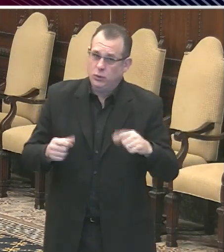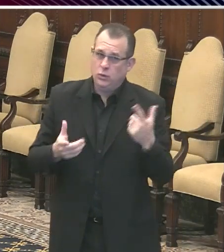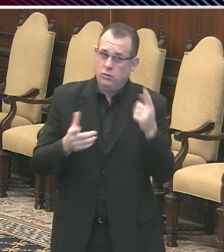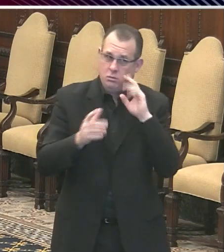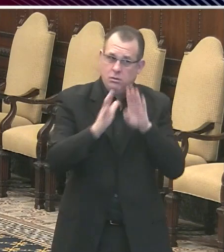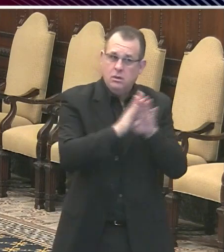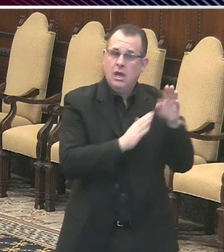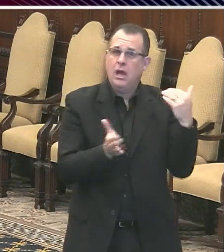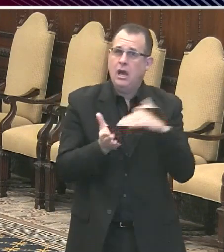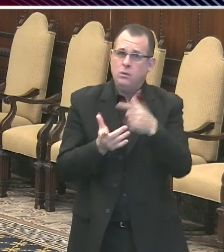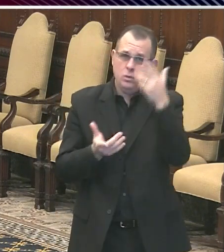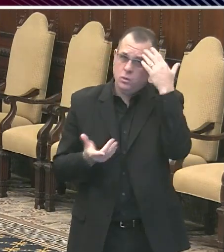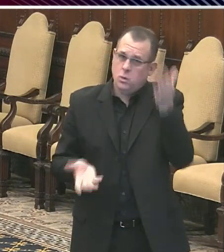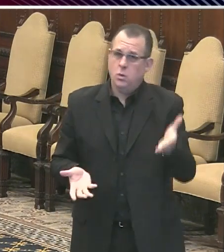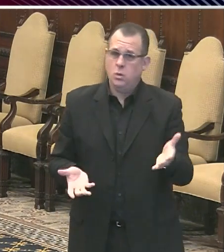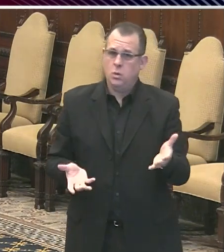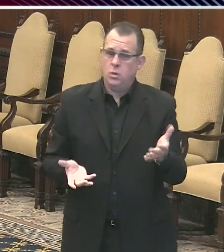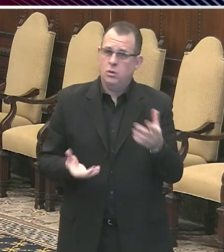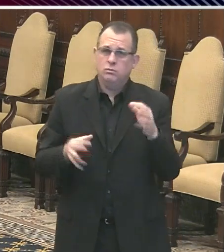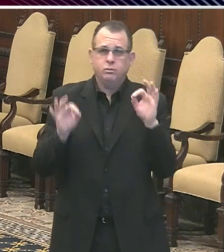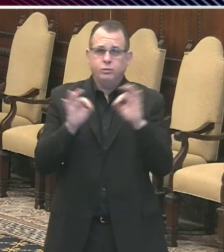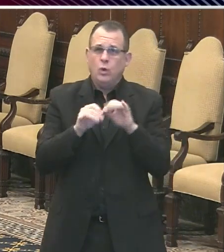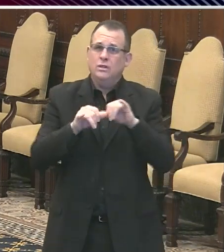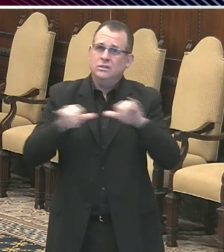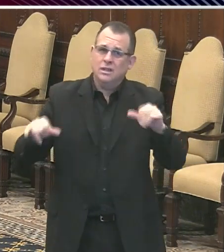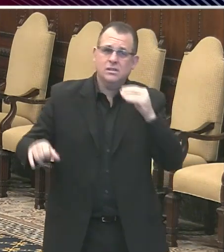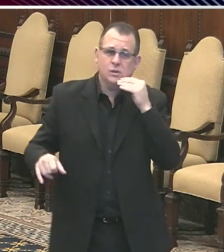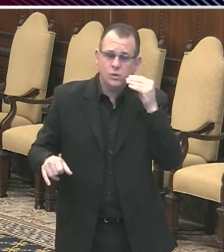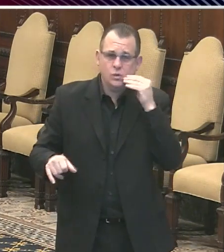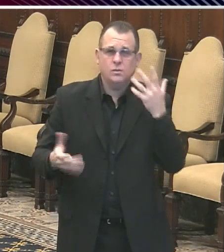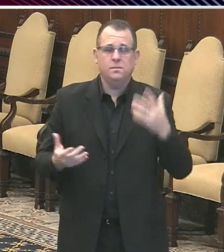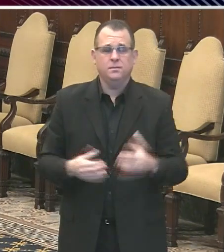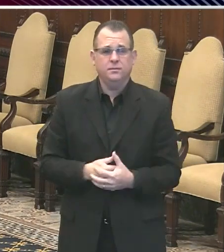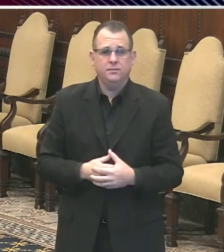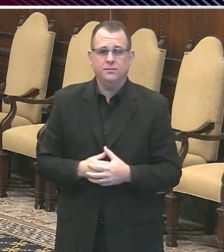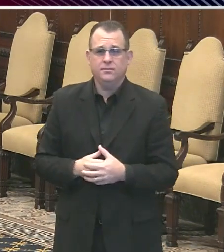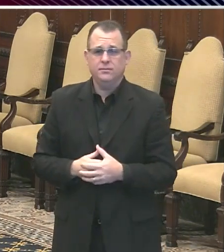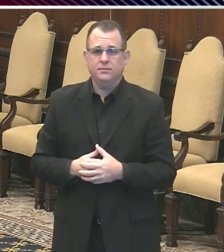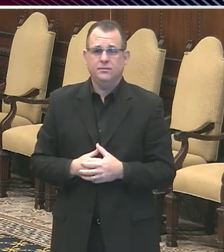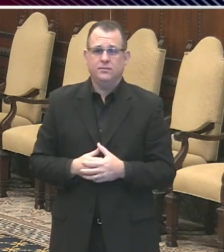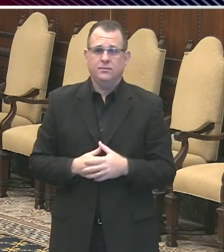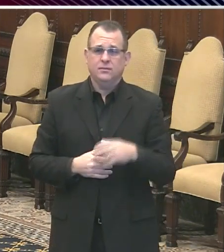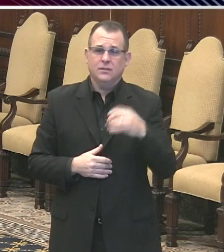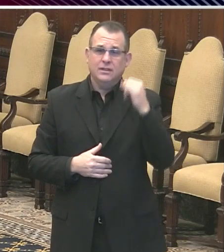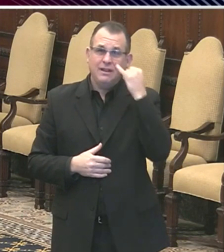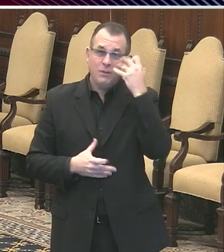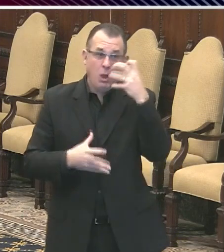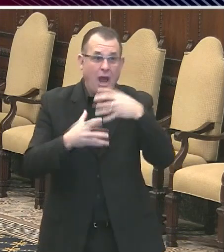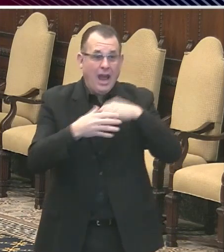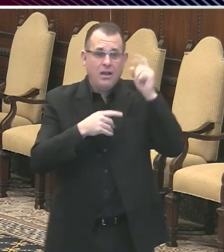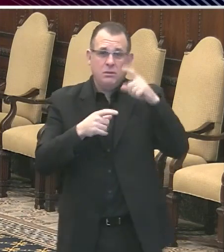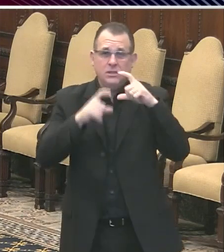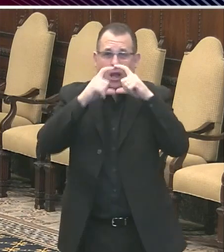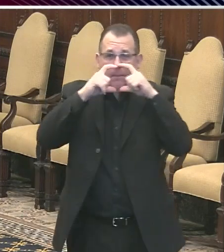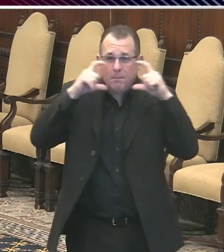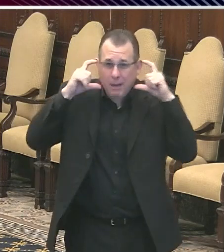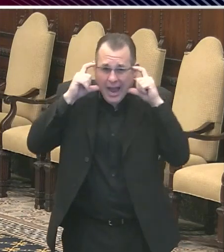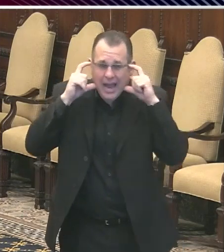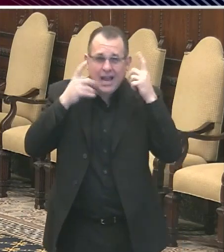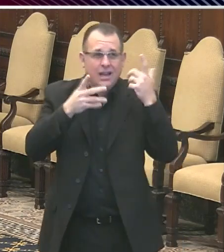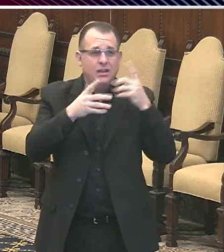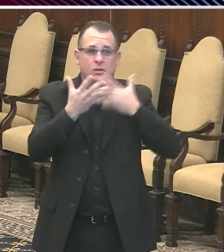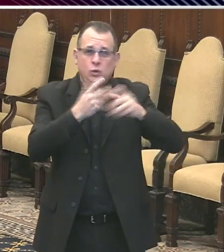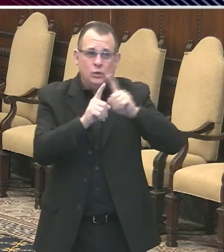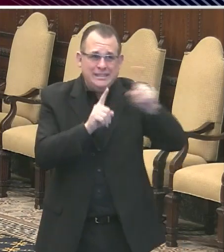staying at home unless it's absolutely necessary. If you must go out, wear a mask. Give plenty of space between yourself and others.